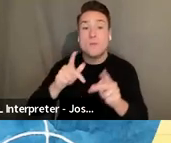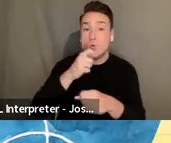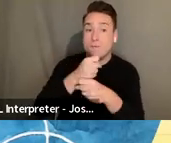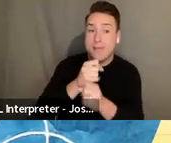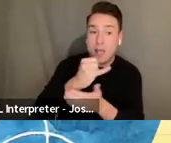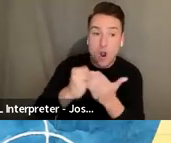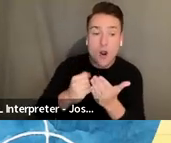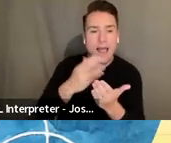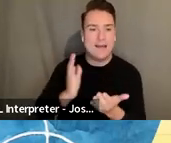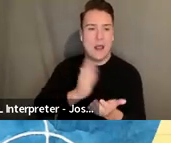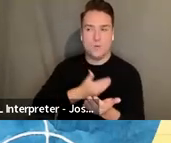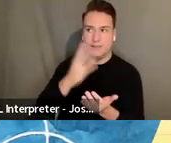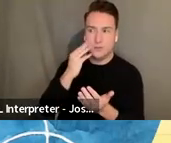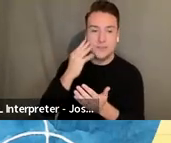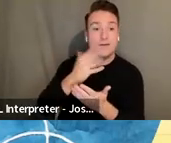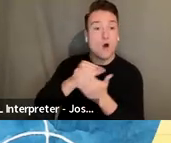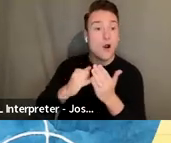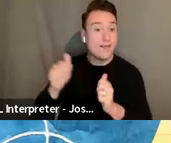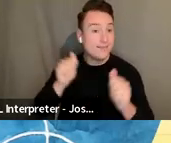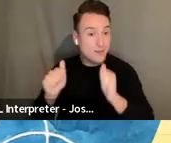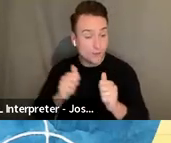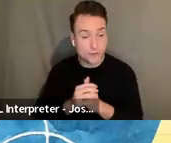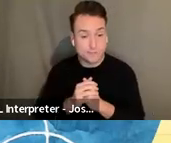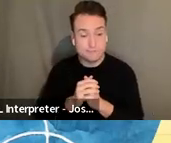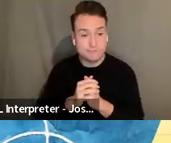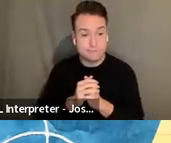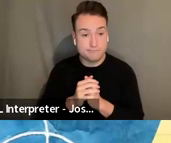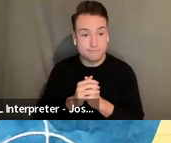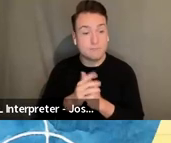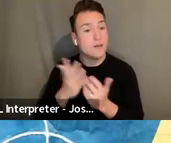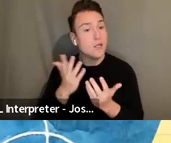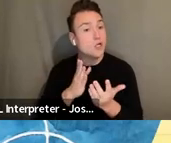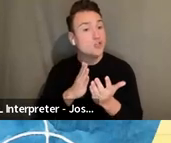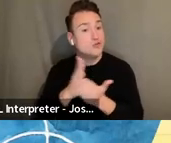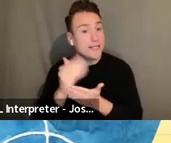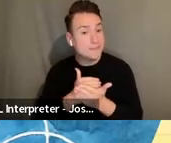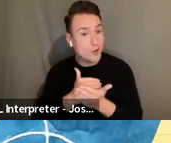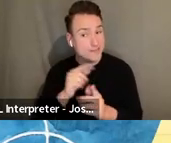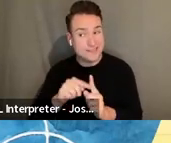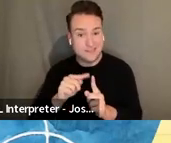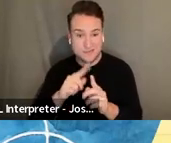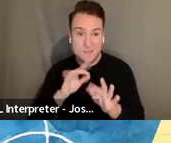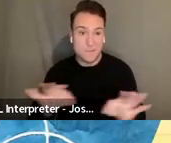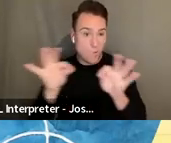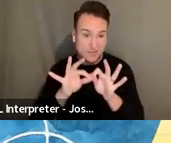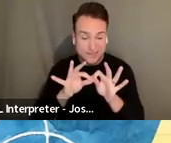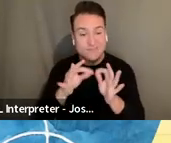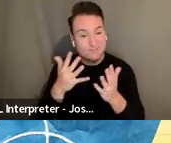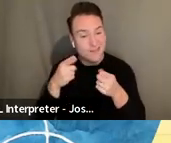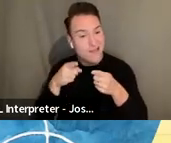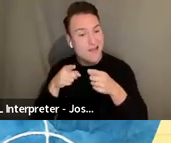experiences of art and theater. In the spirit of transparency, which for me does align with having an equity,